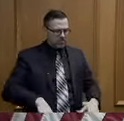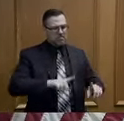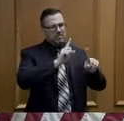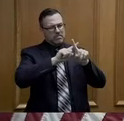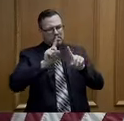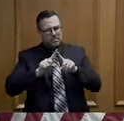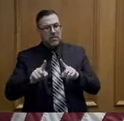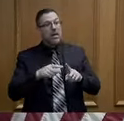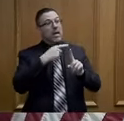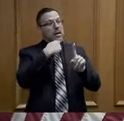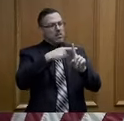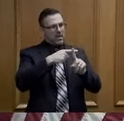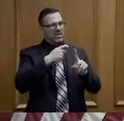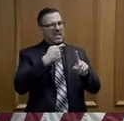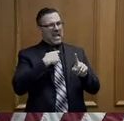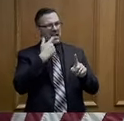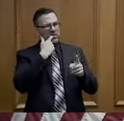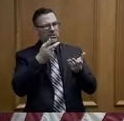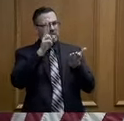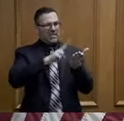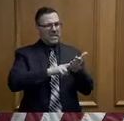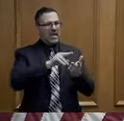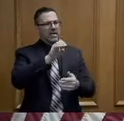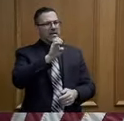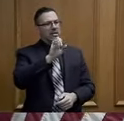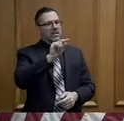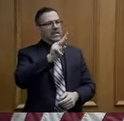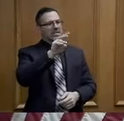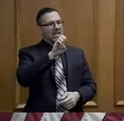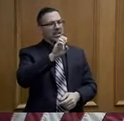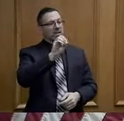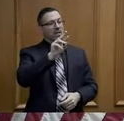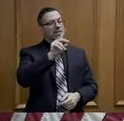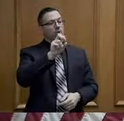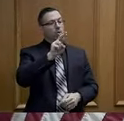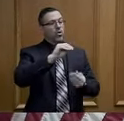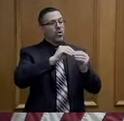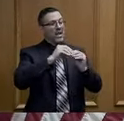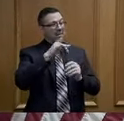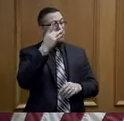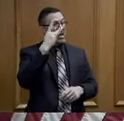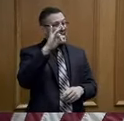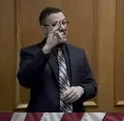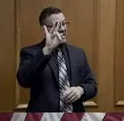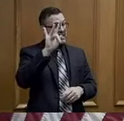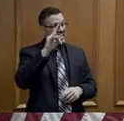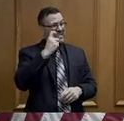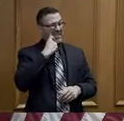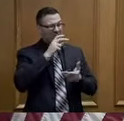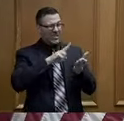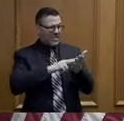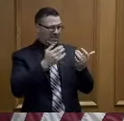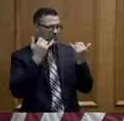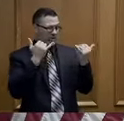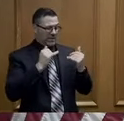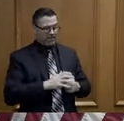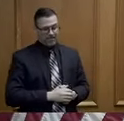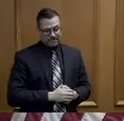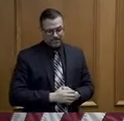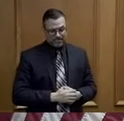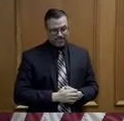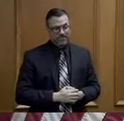which I signed today. You know, the scope and magnitude of this pandemic requires governments